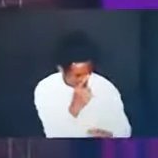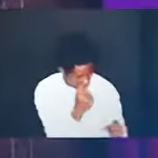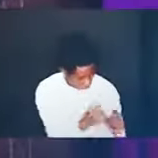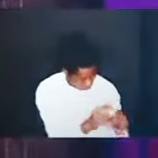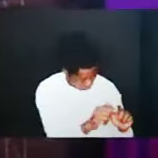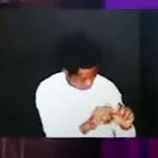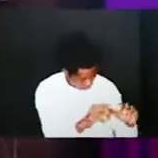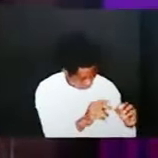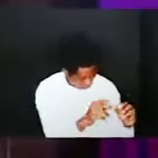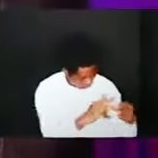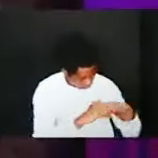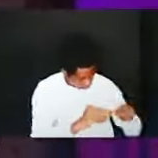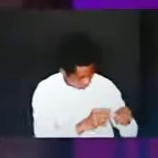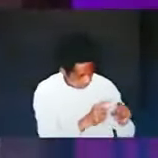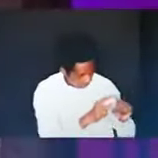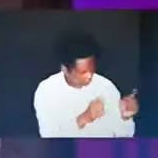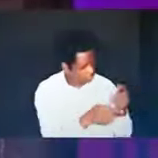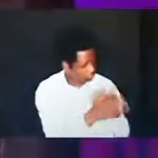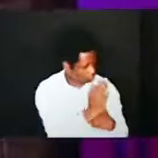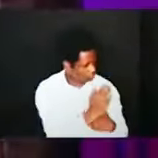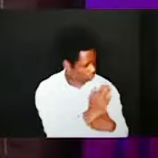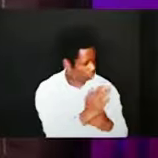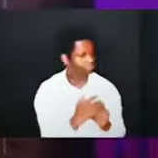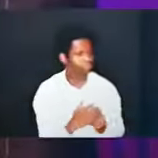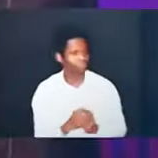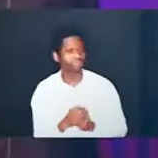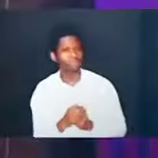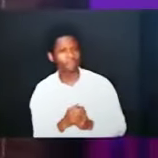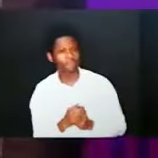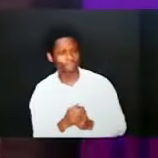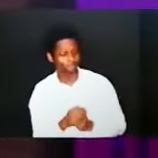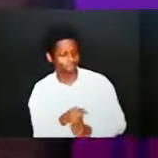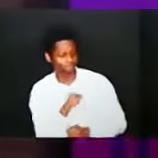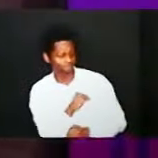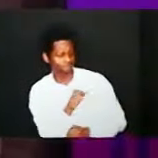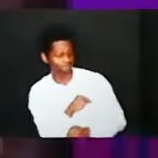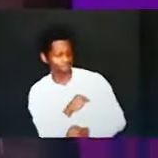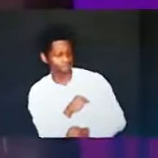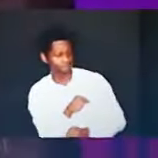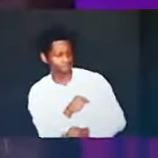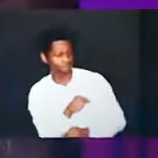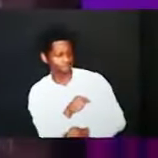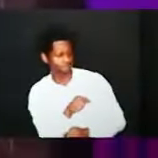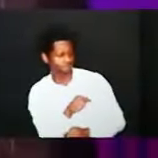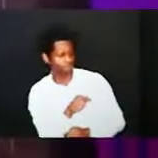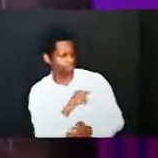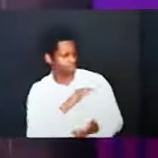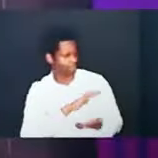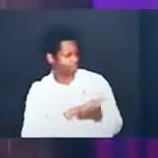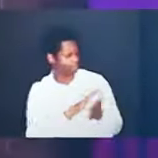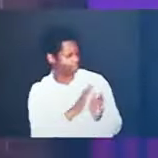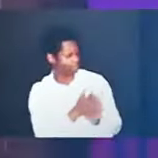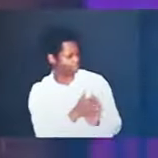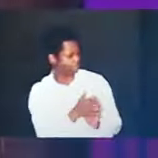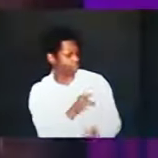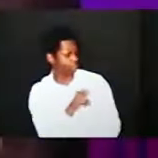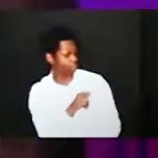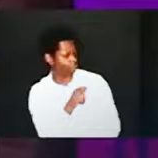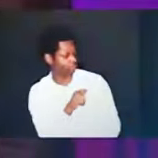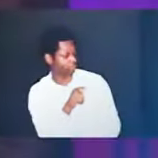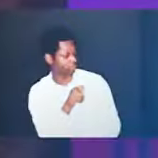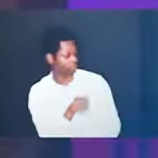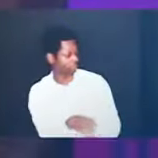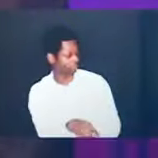form one of the most significant eloquent and